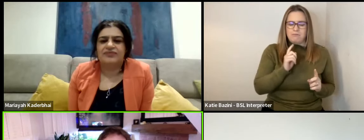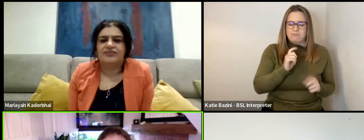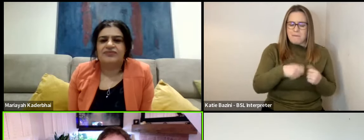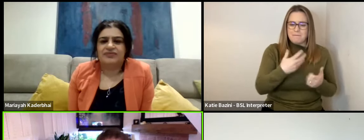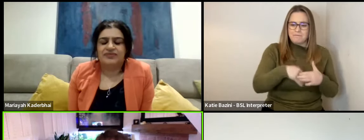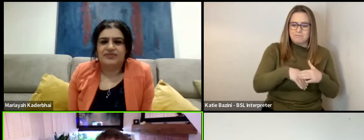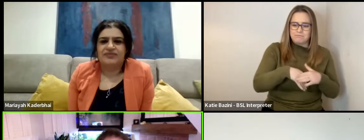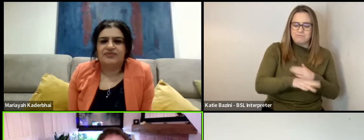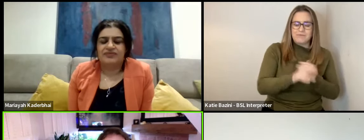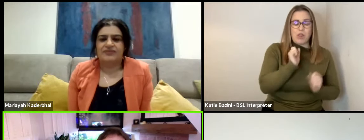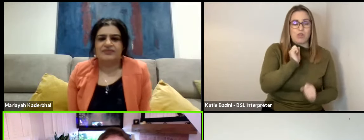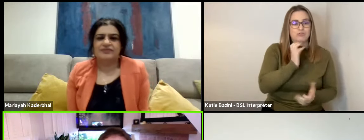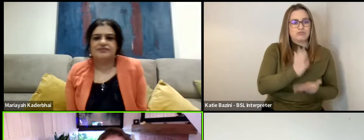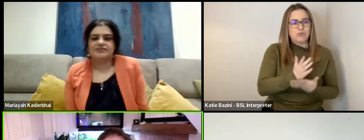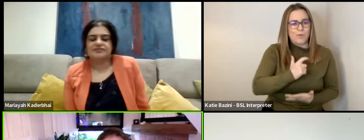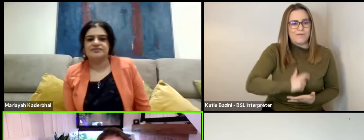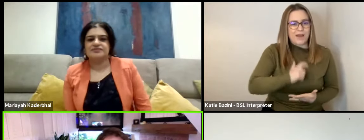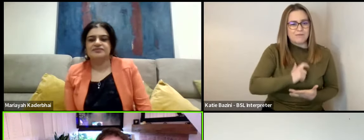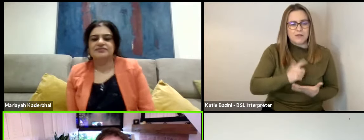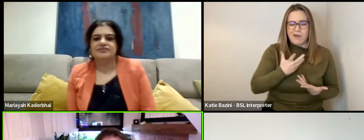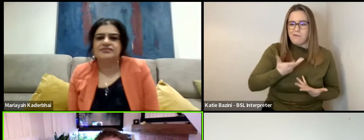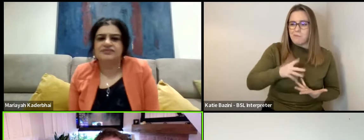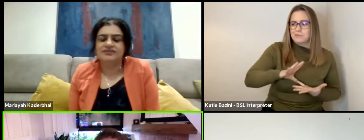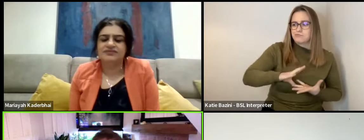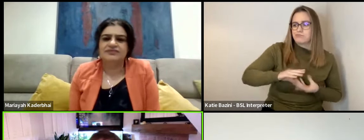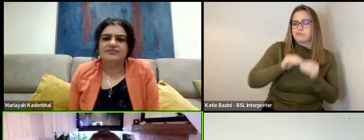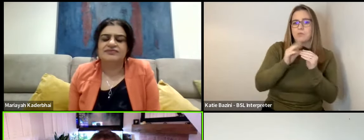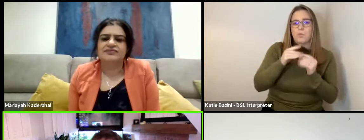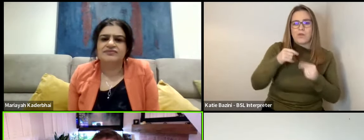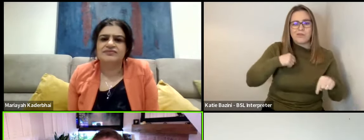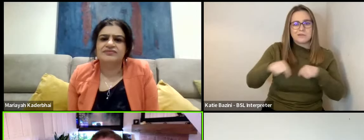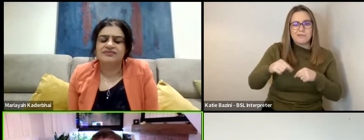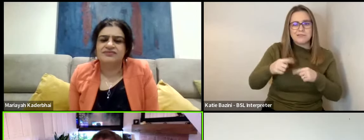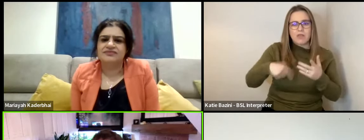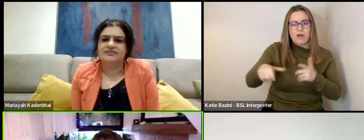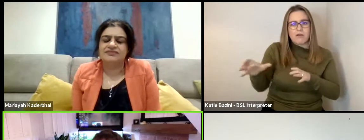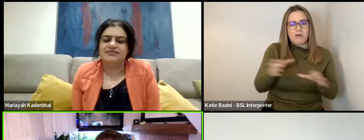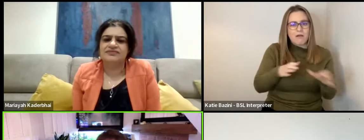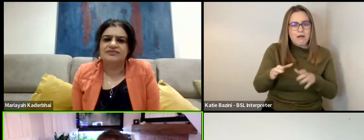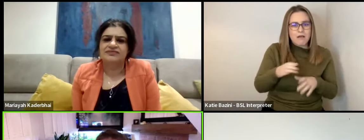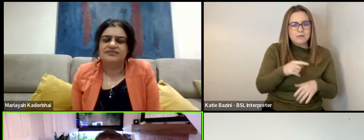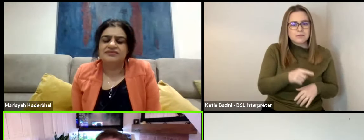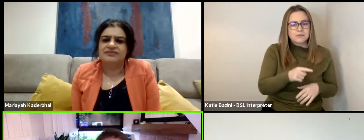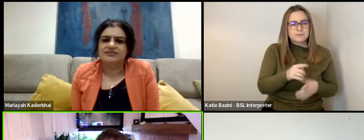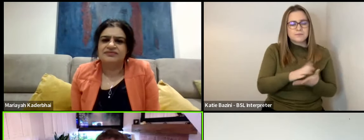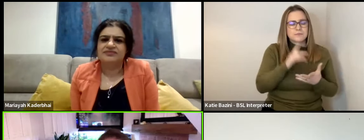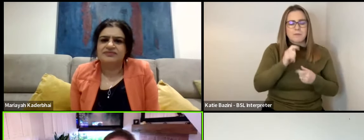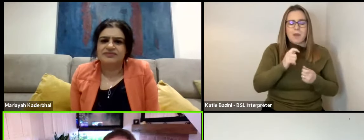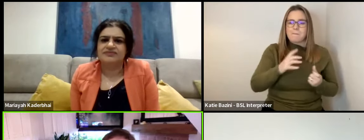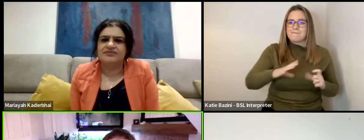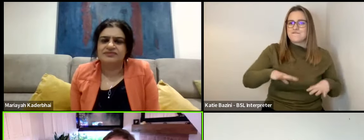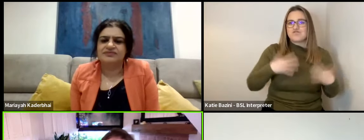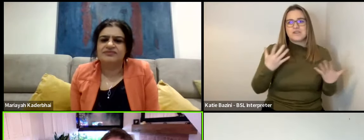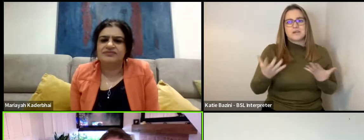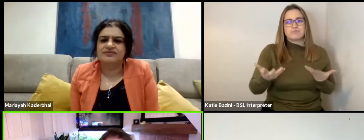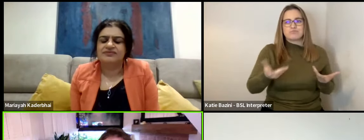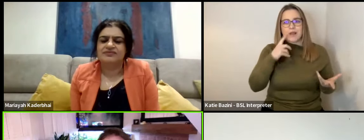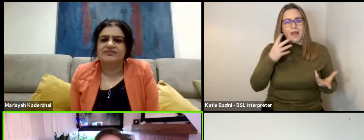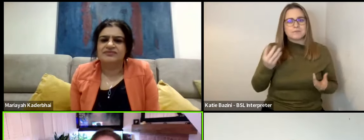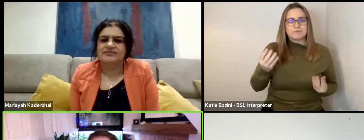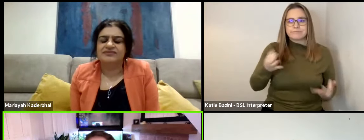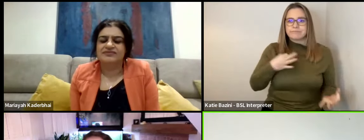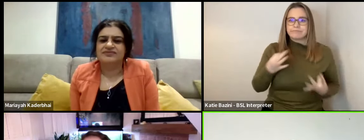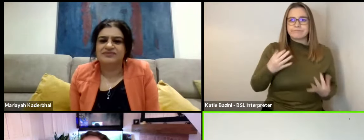that I've created with the director as well, do you know what mean? And with the rest of the cast. But also it gives you freedom then to play, I feel, personally.